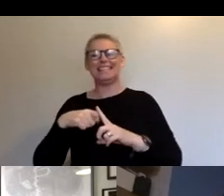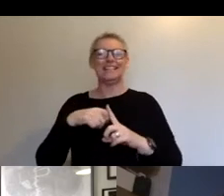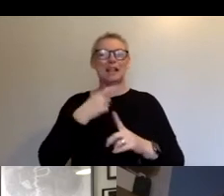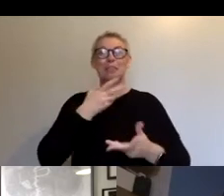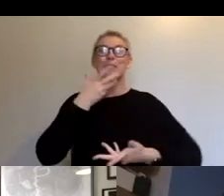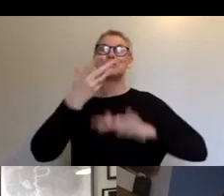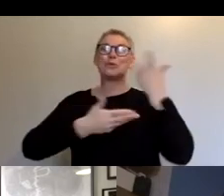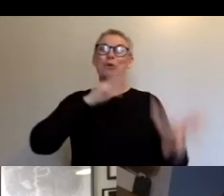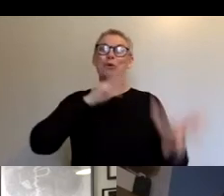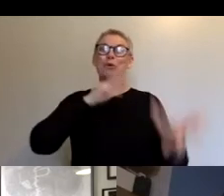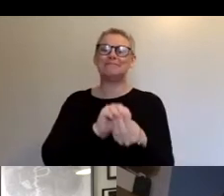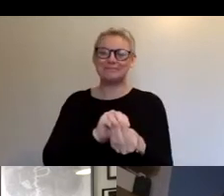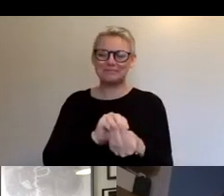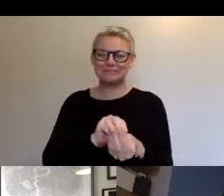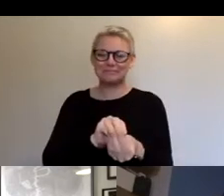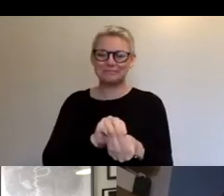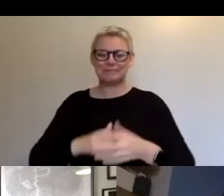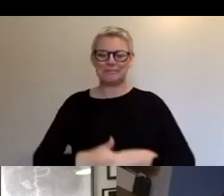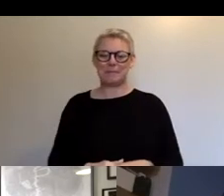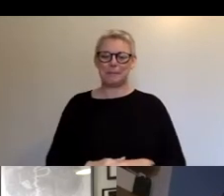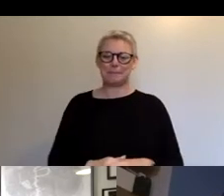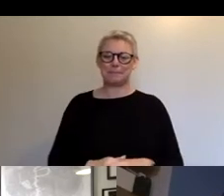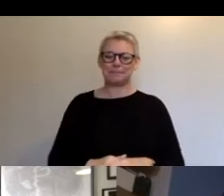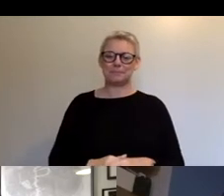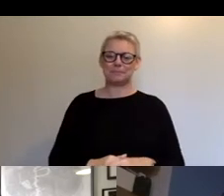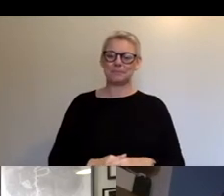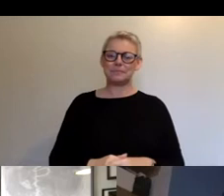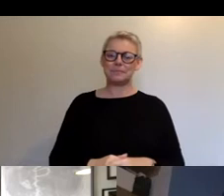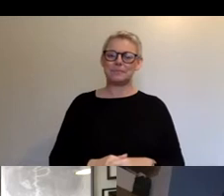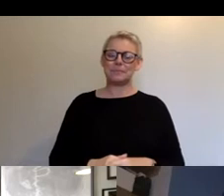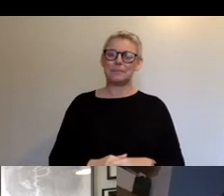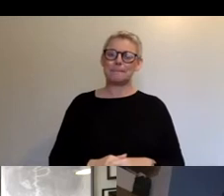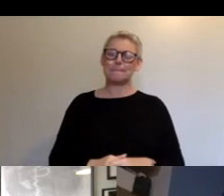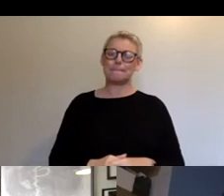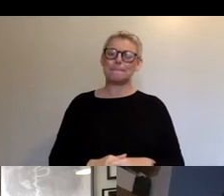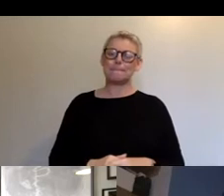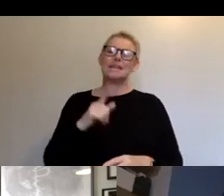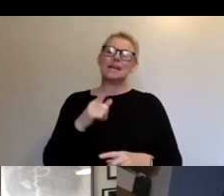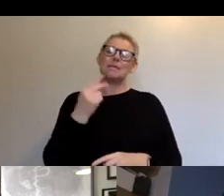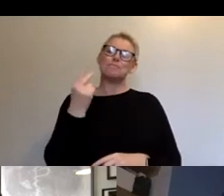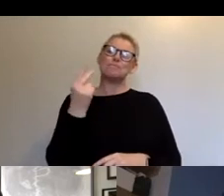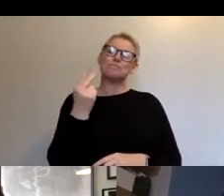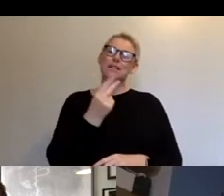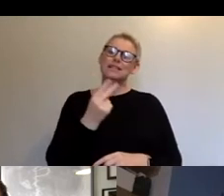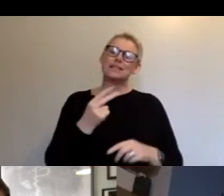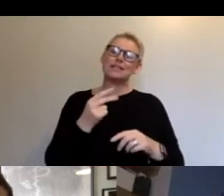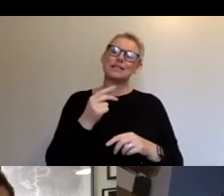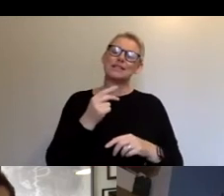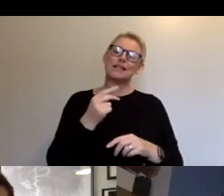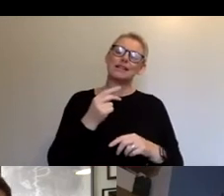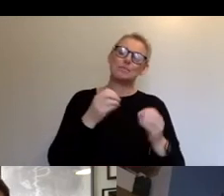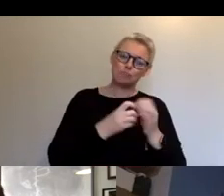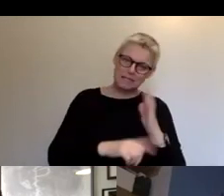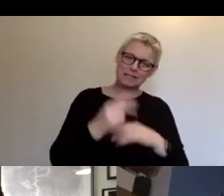What we really found was that Bristol Arts Channel solved quite a lot of the problems of how do you maintain a really